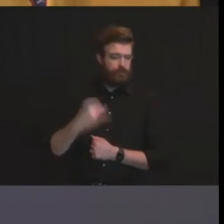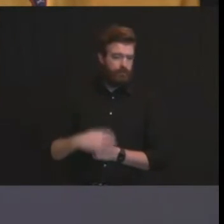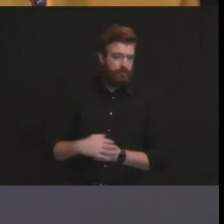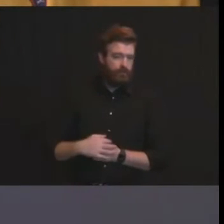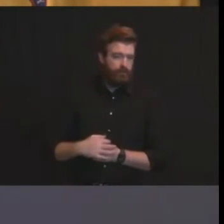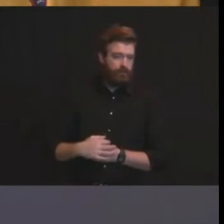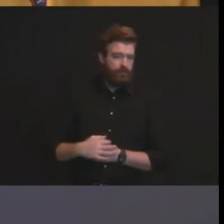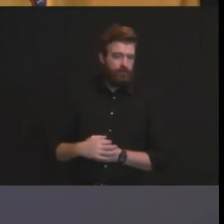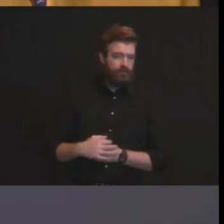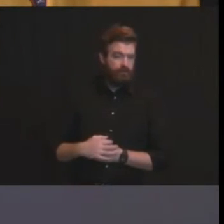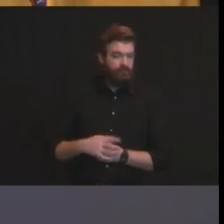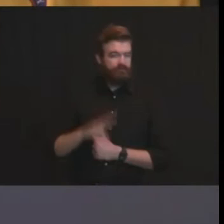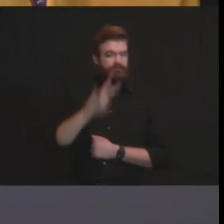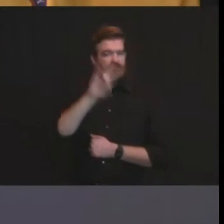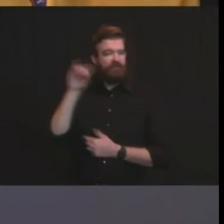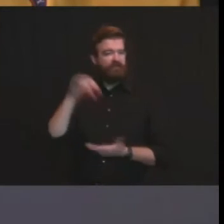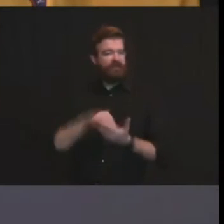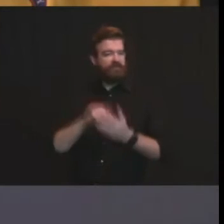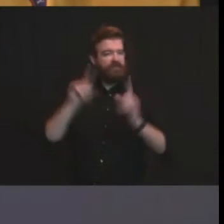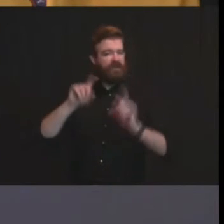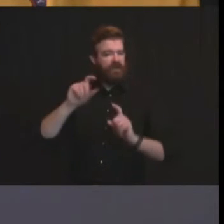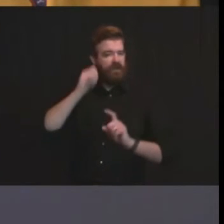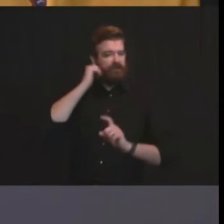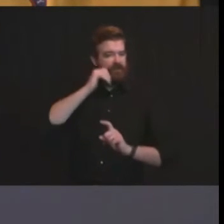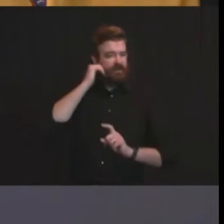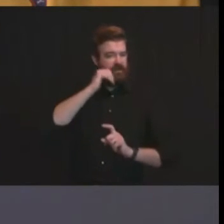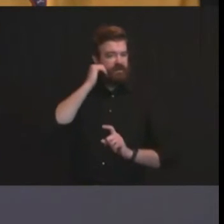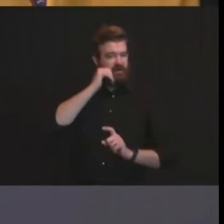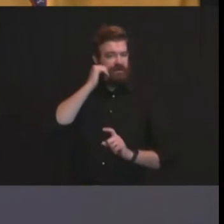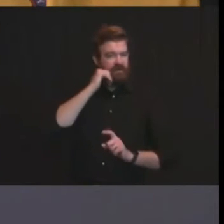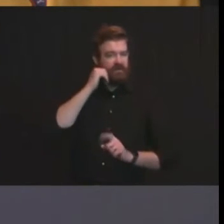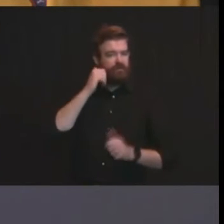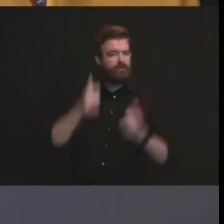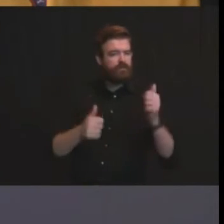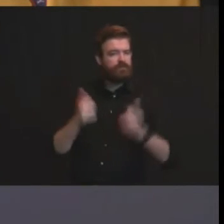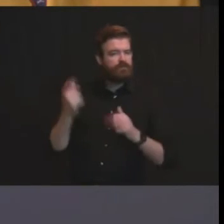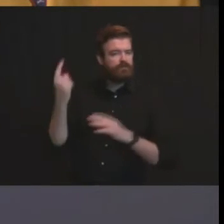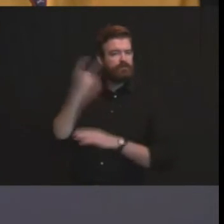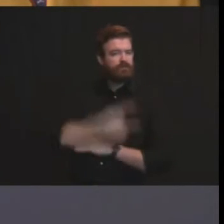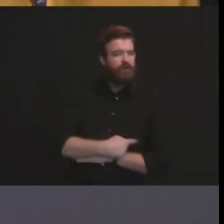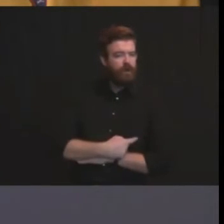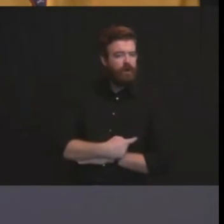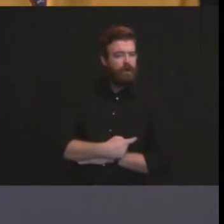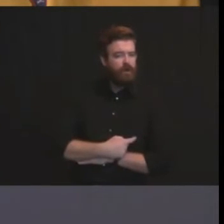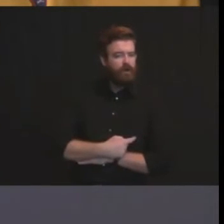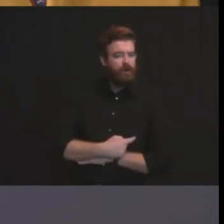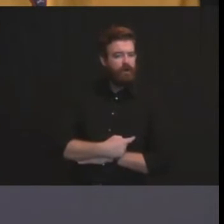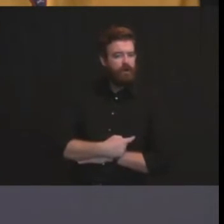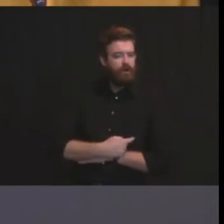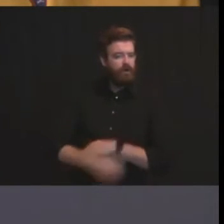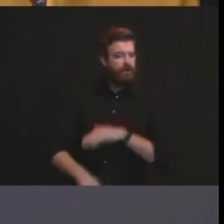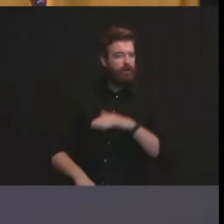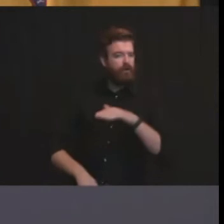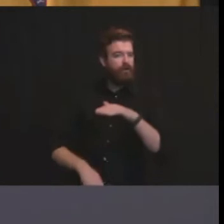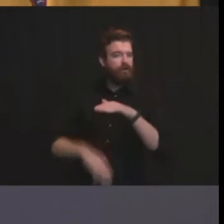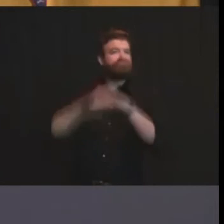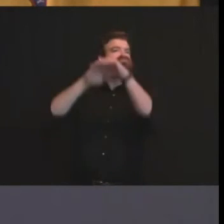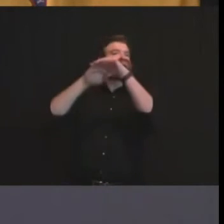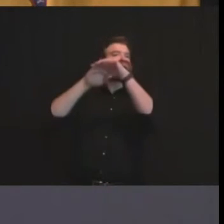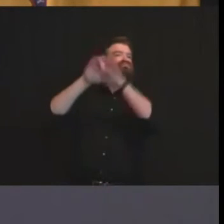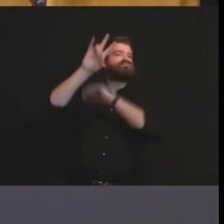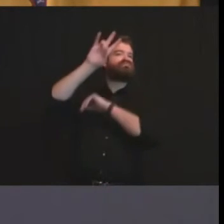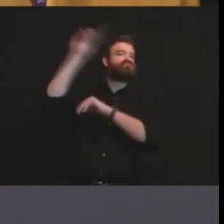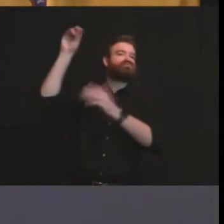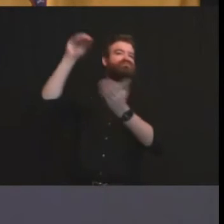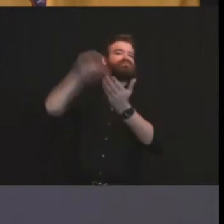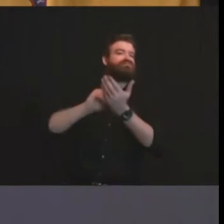do you know exactly which day that was that we hit that threshold no but we can get that for you is that it yeah i may slip you a 20